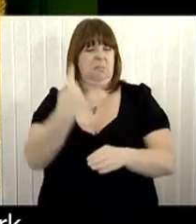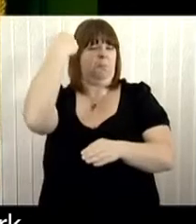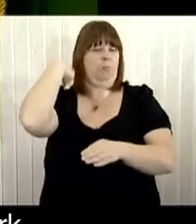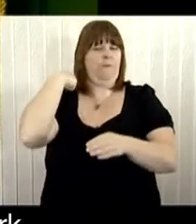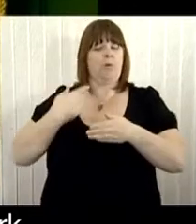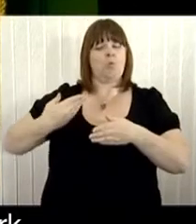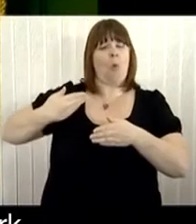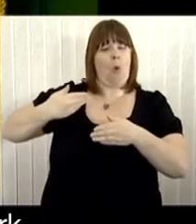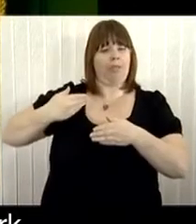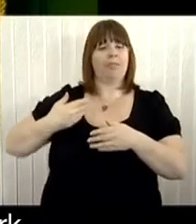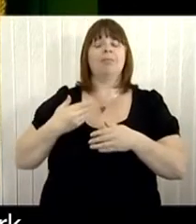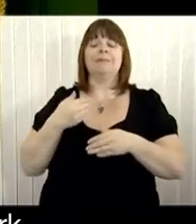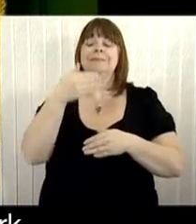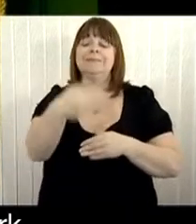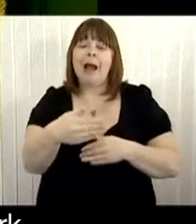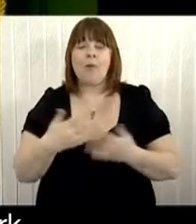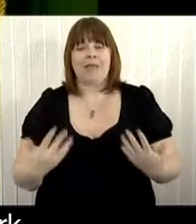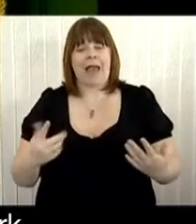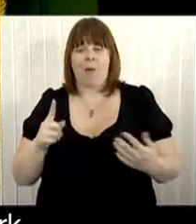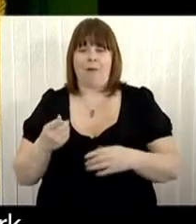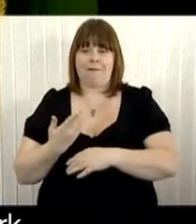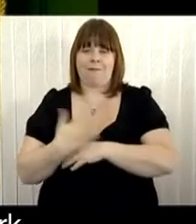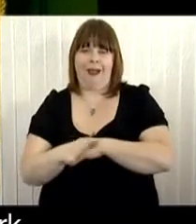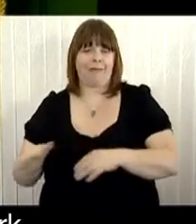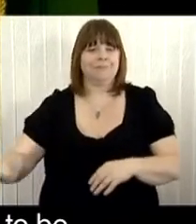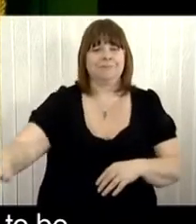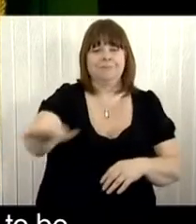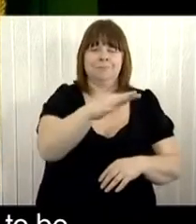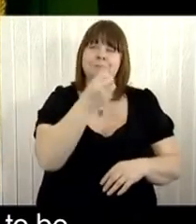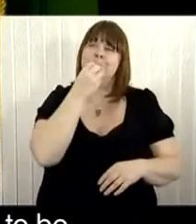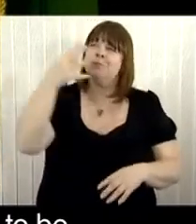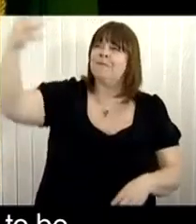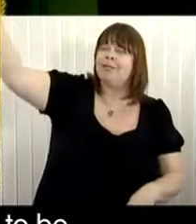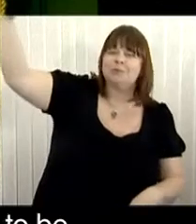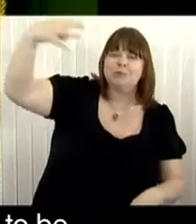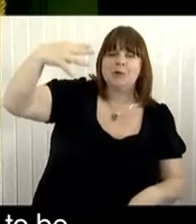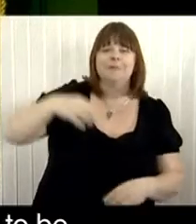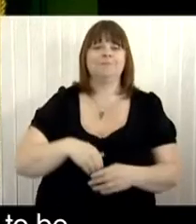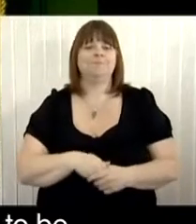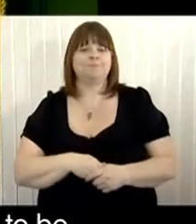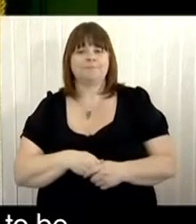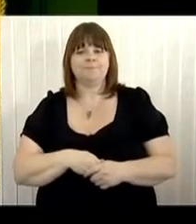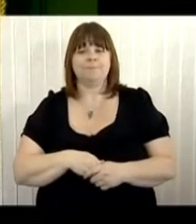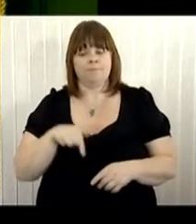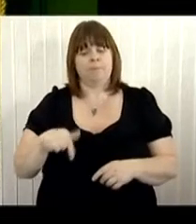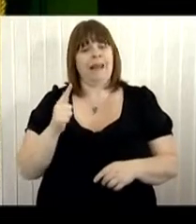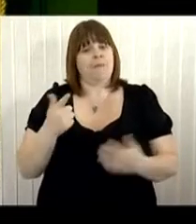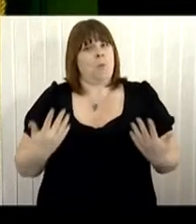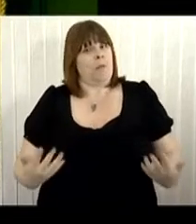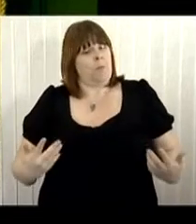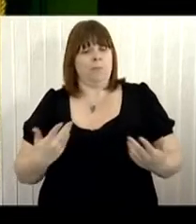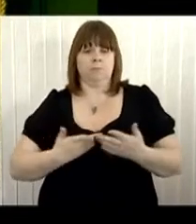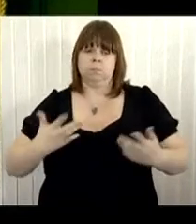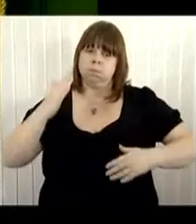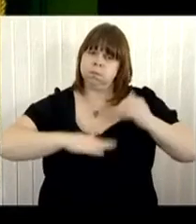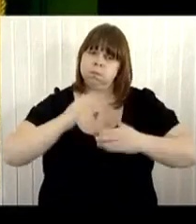There's a lot of building work going on in the city right now too. The commercial centre seems to be expanding by the day, fuelled by